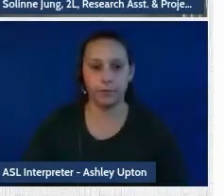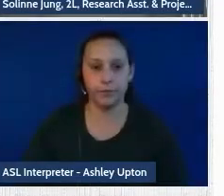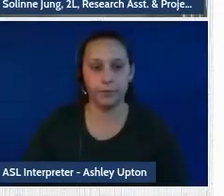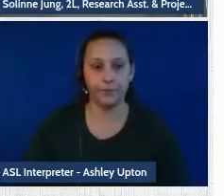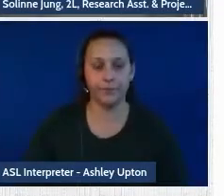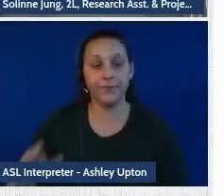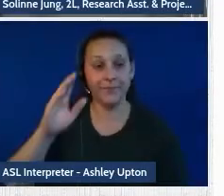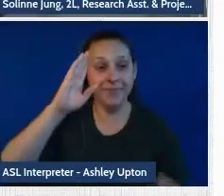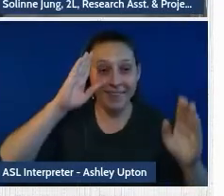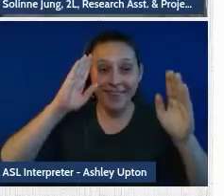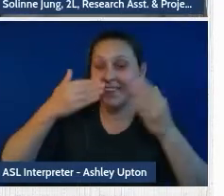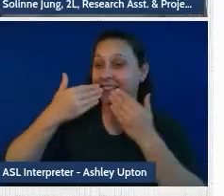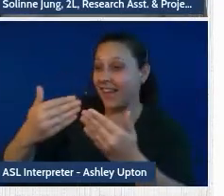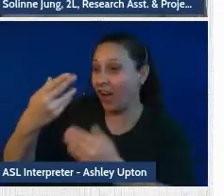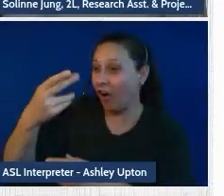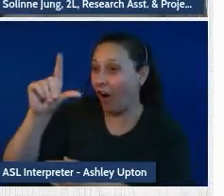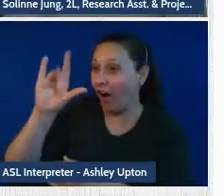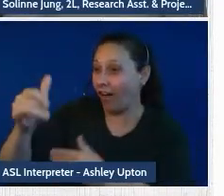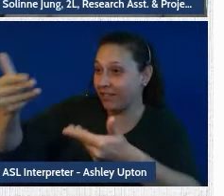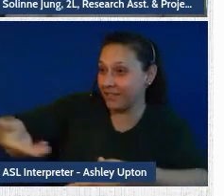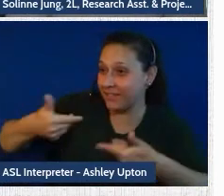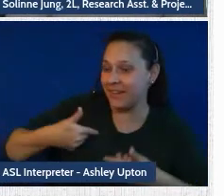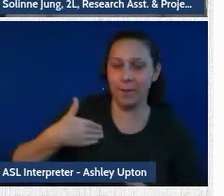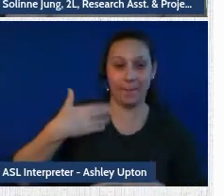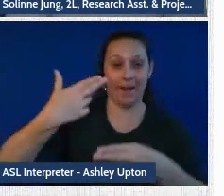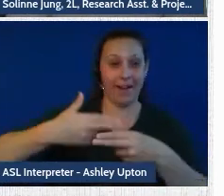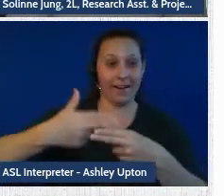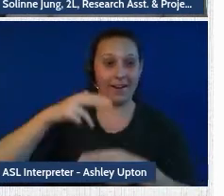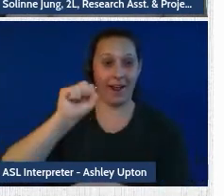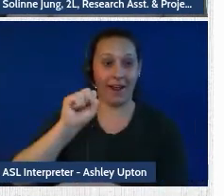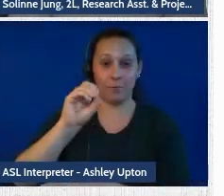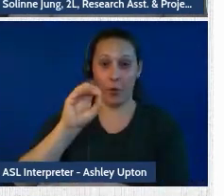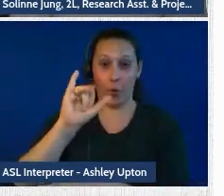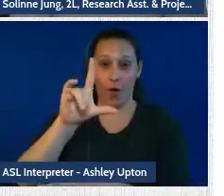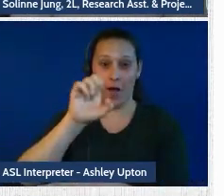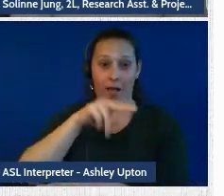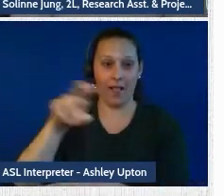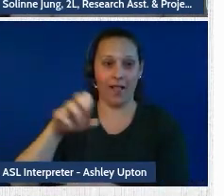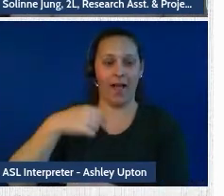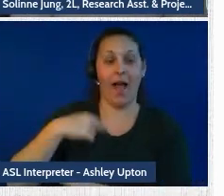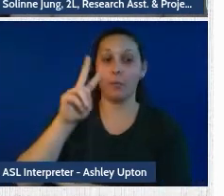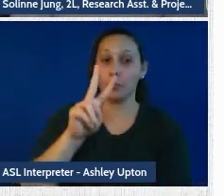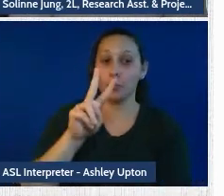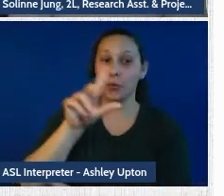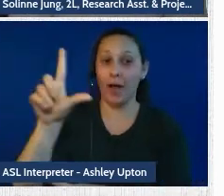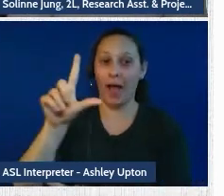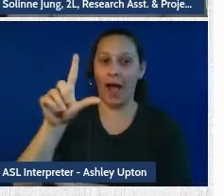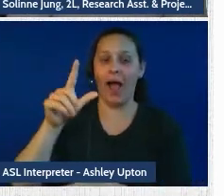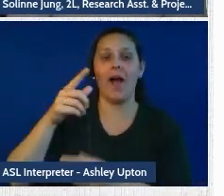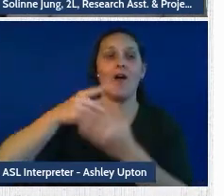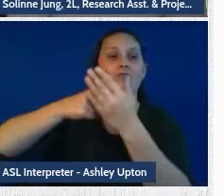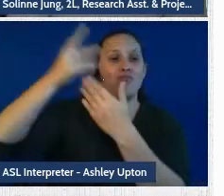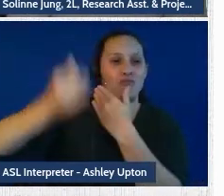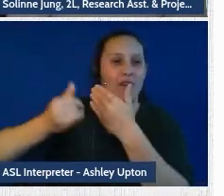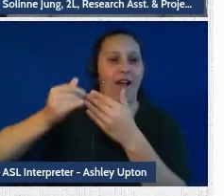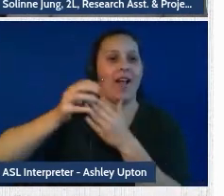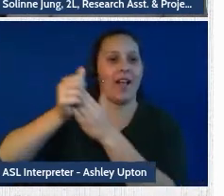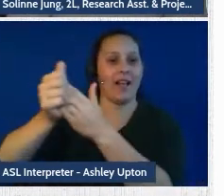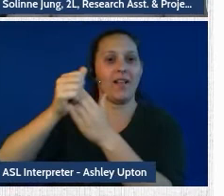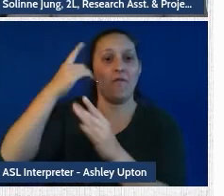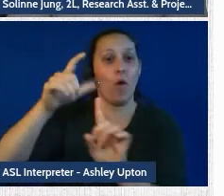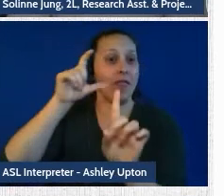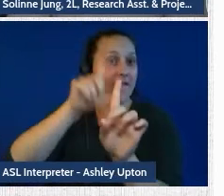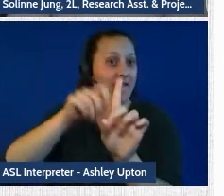Hello, everyone. My name is Celine. I'm a 2L project lead for the harassment investigation tool that is currently